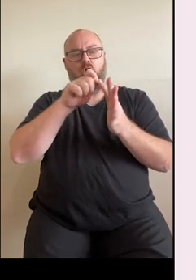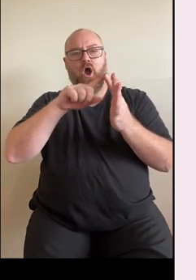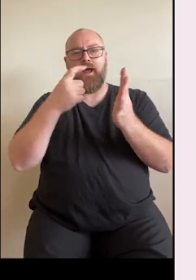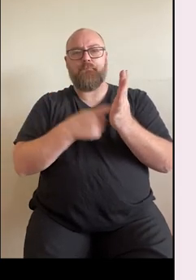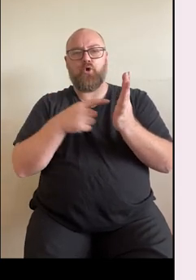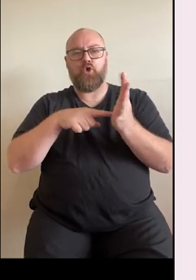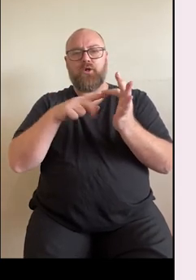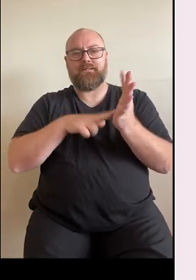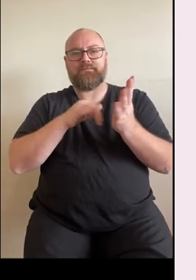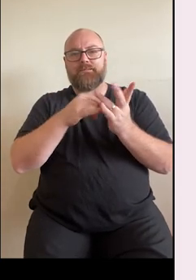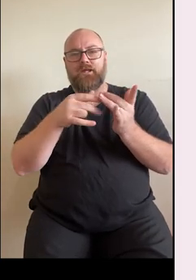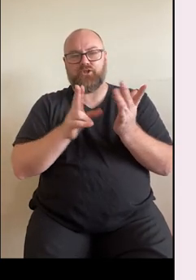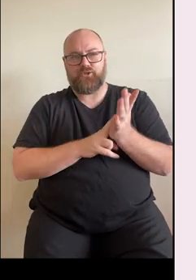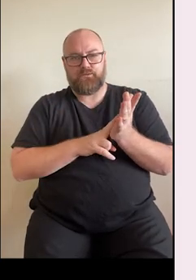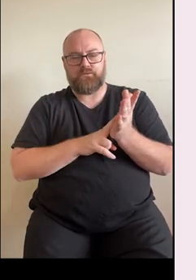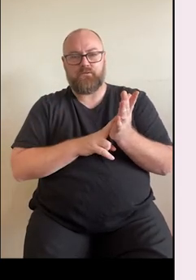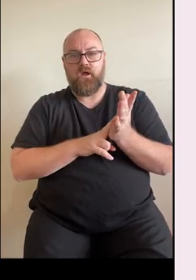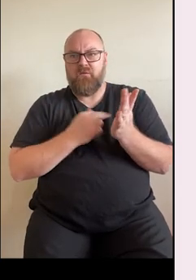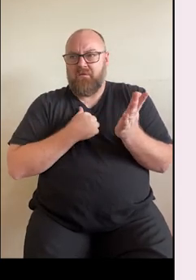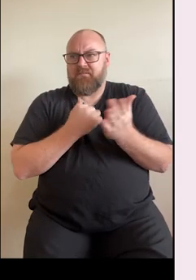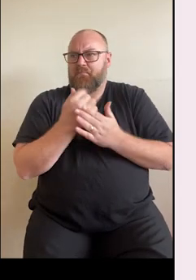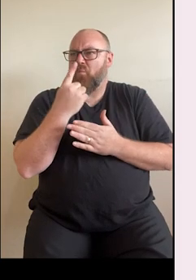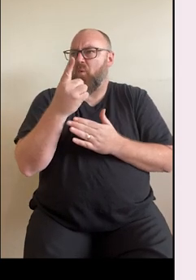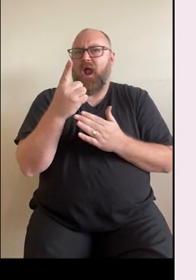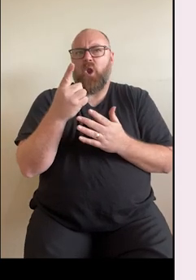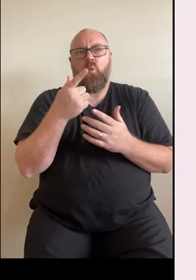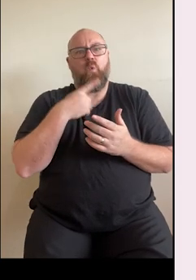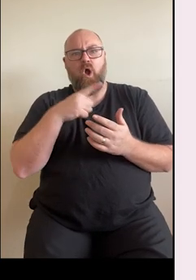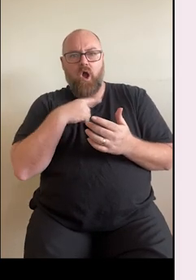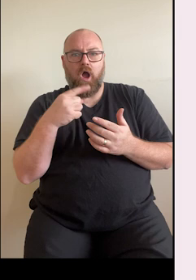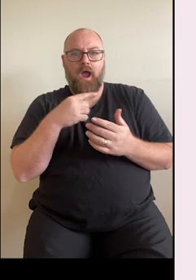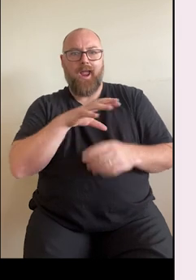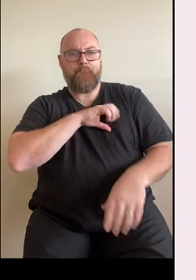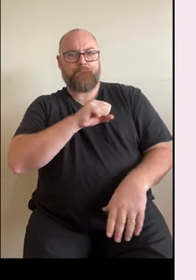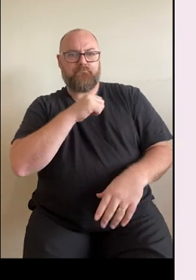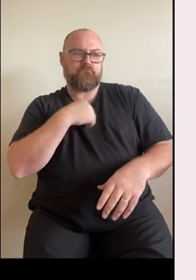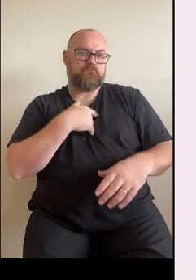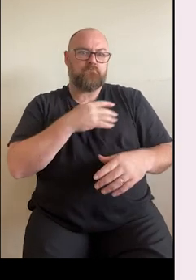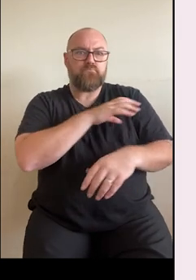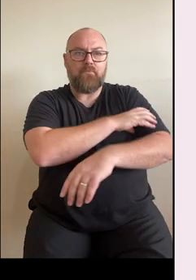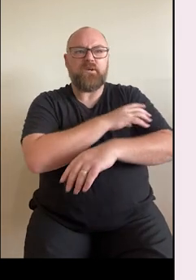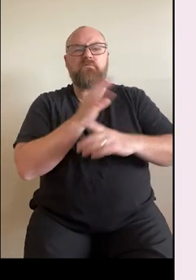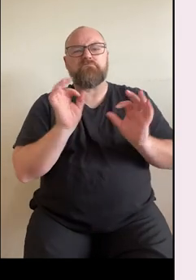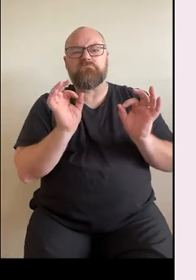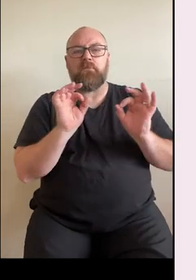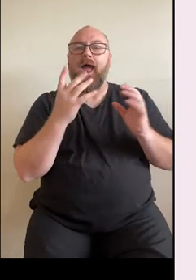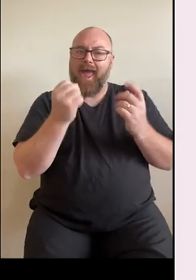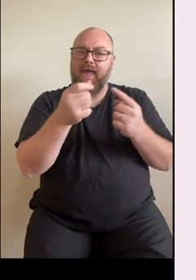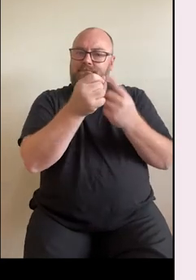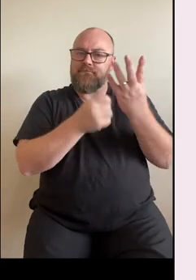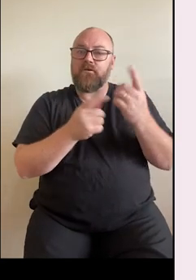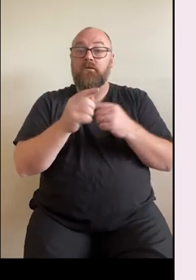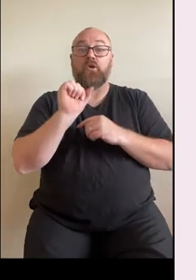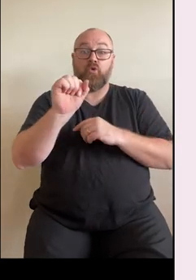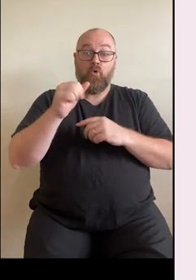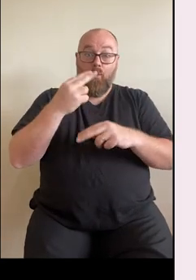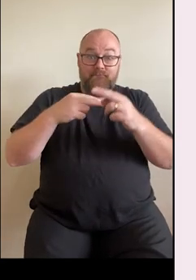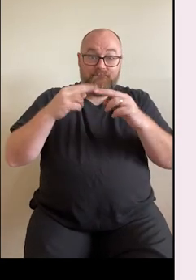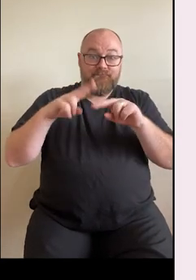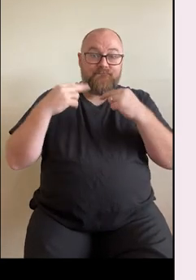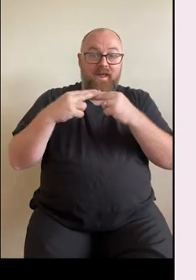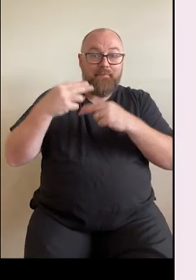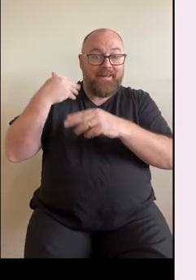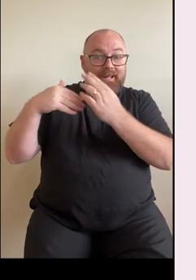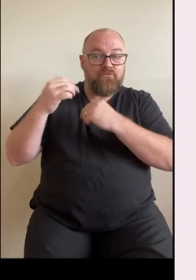one specific cause for high blood pressure, but there are a number of things like your family history and lifestyle that can